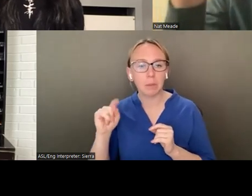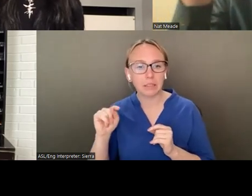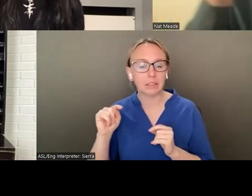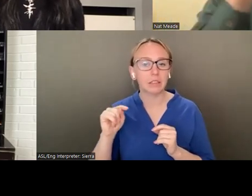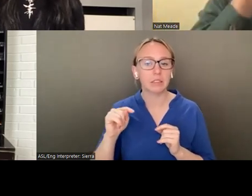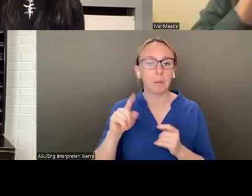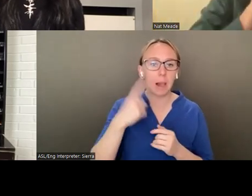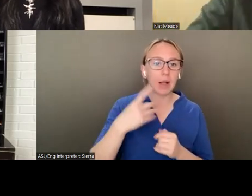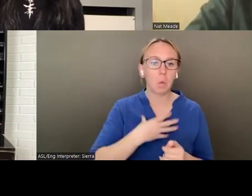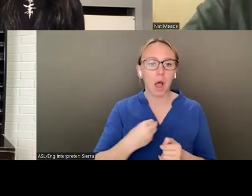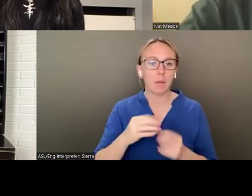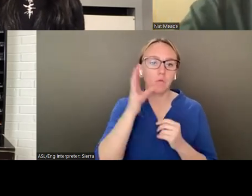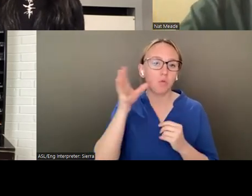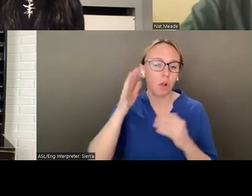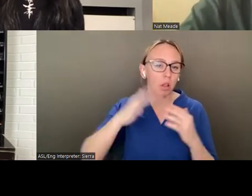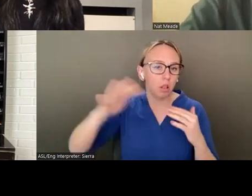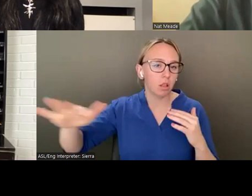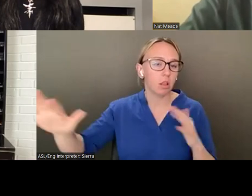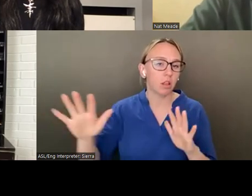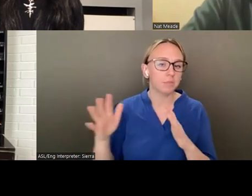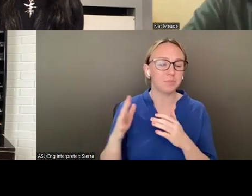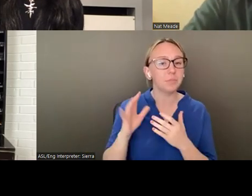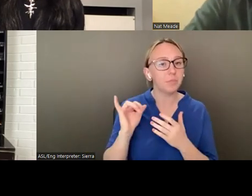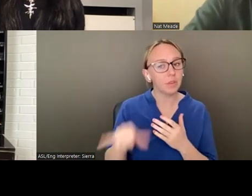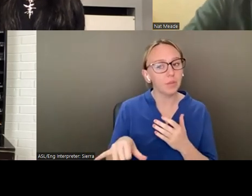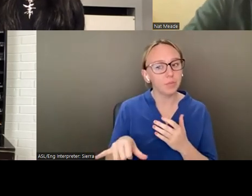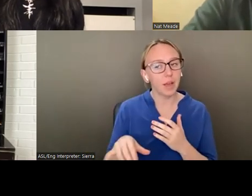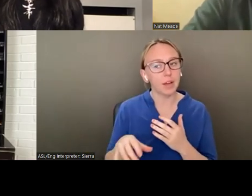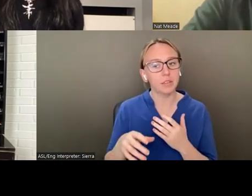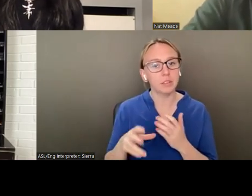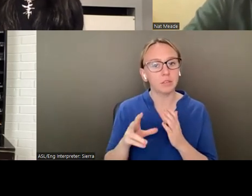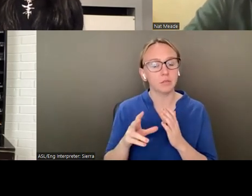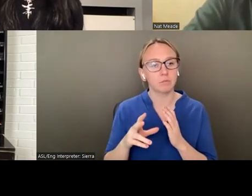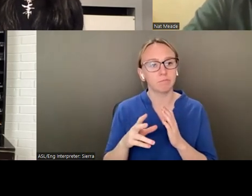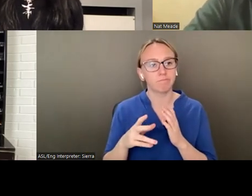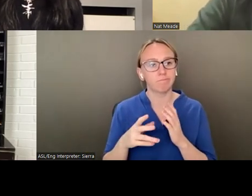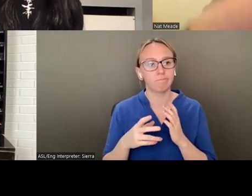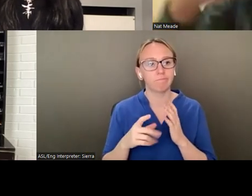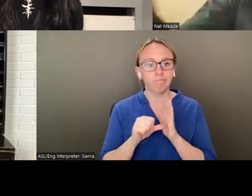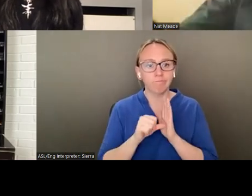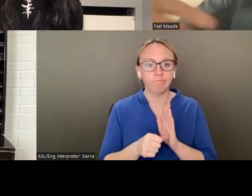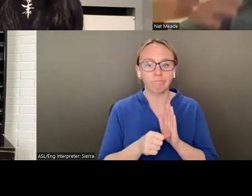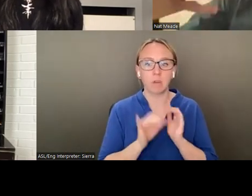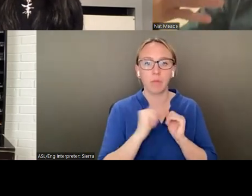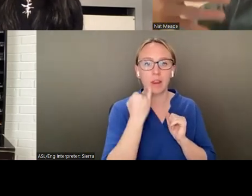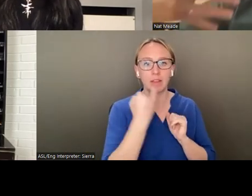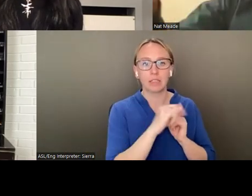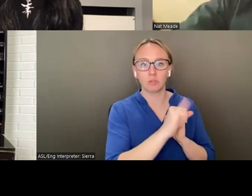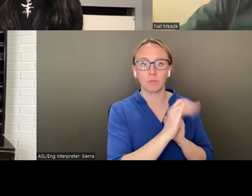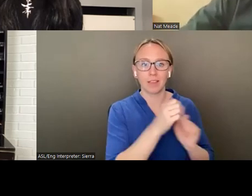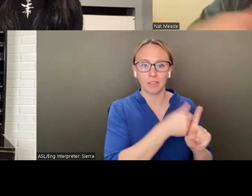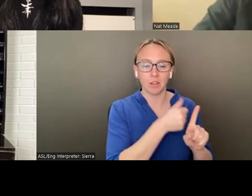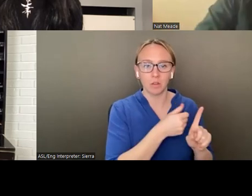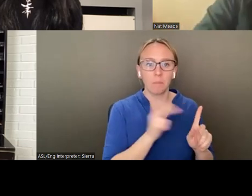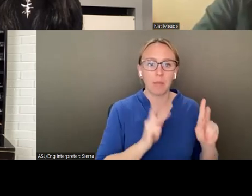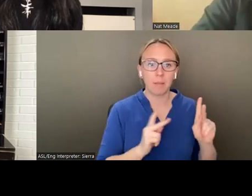landscapes. I feel like that kind of, I reinforce this, this idea of James Castle that I think people want to perpetuate as this kind of